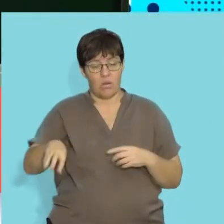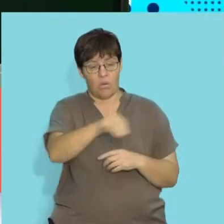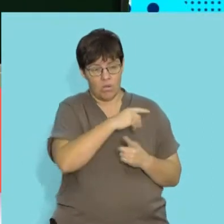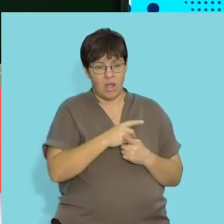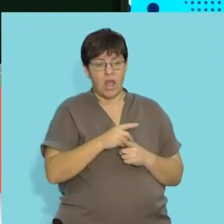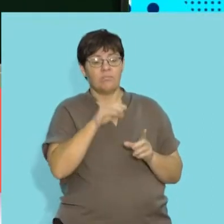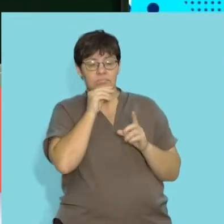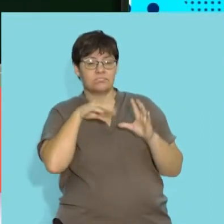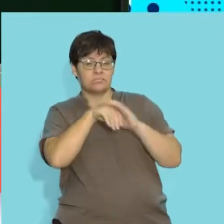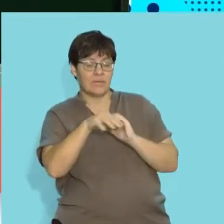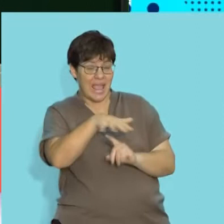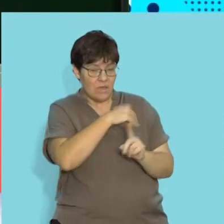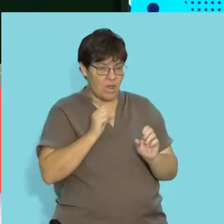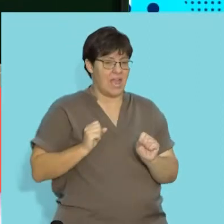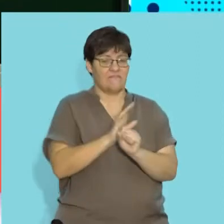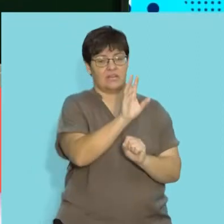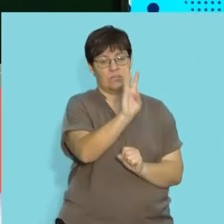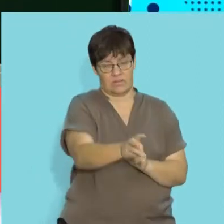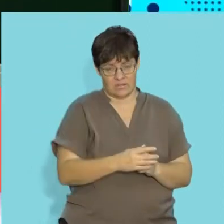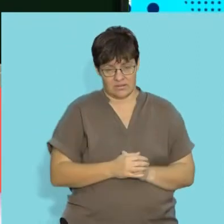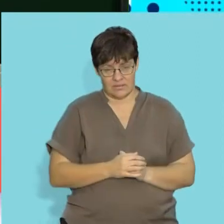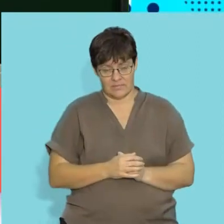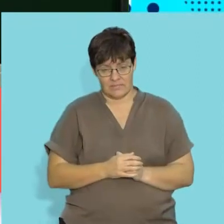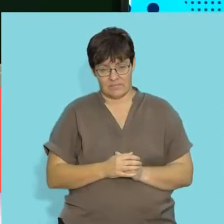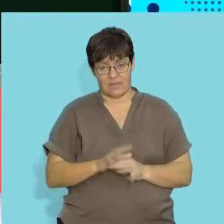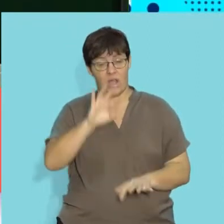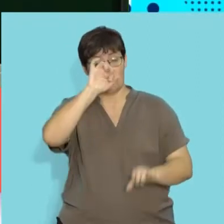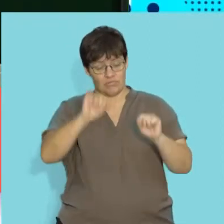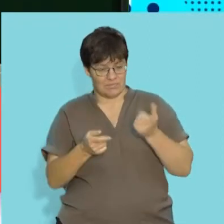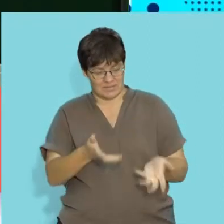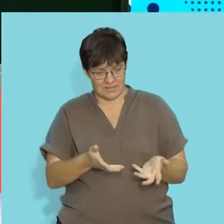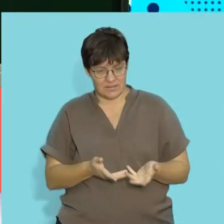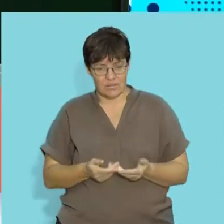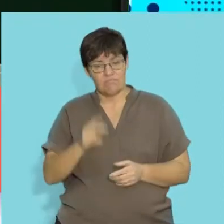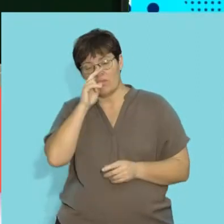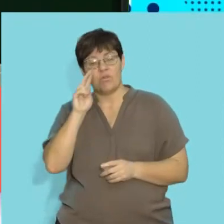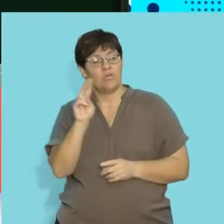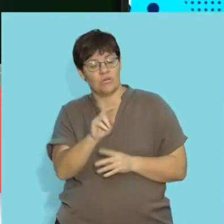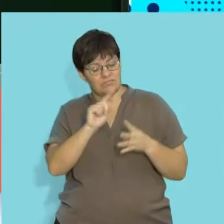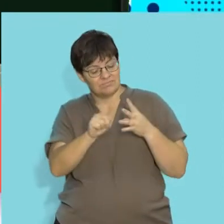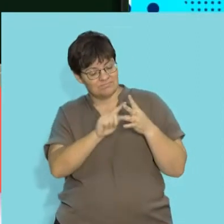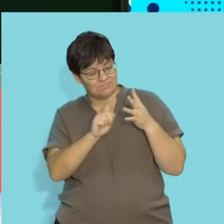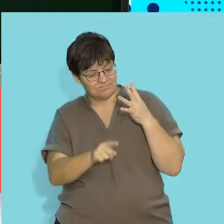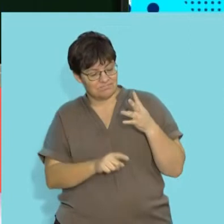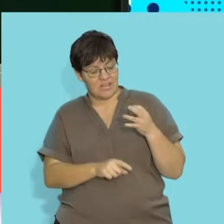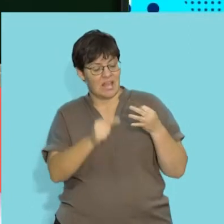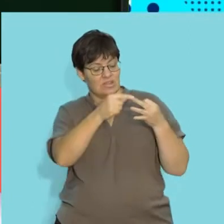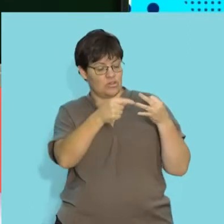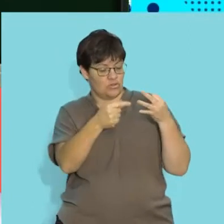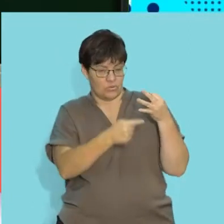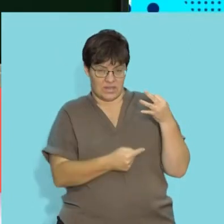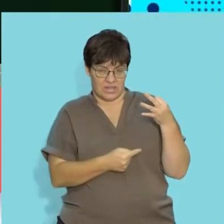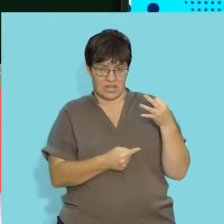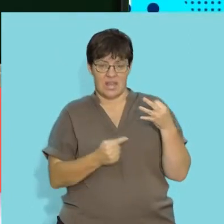organisms inhabiting these areas will be affected. Guys as we wrap this segment up we've looked at the three